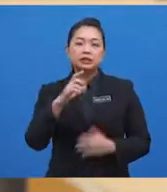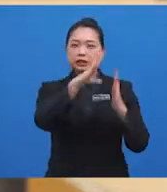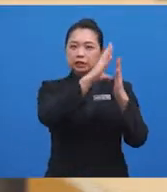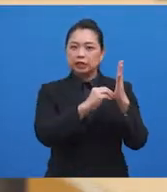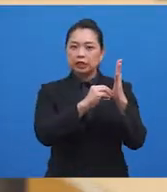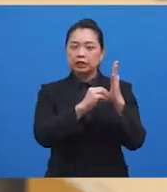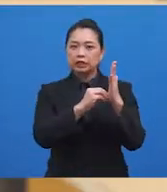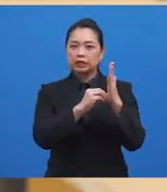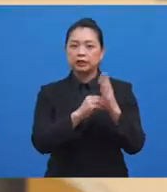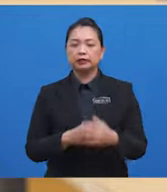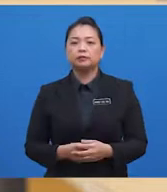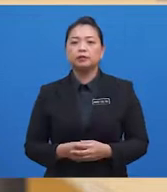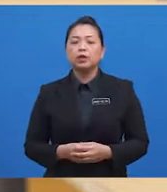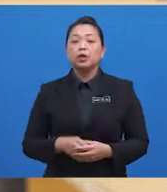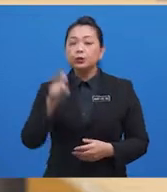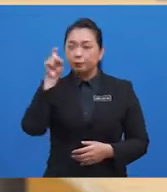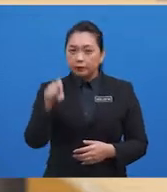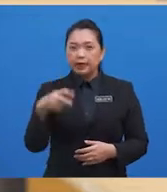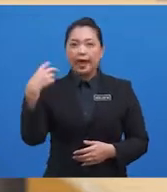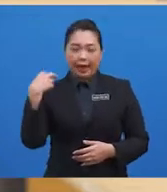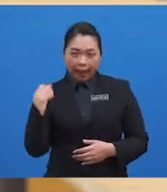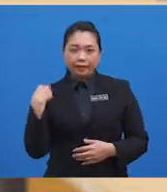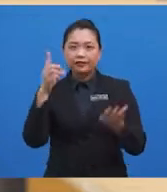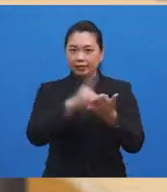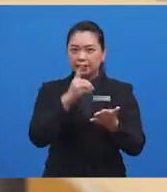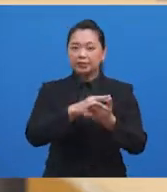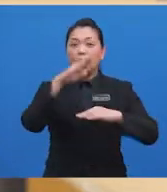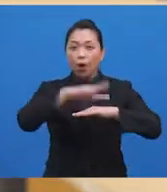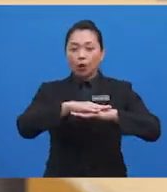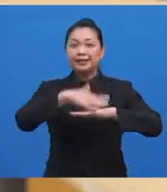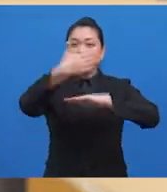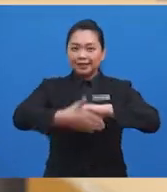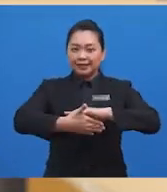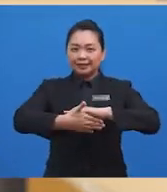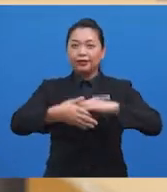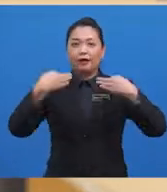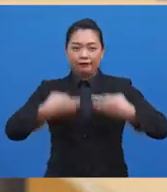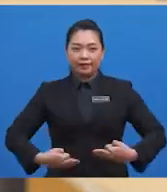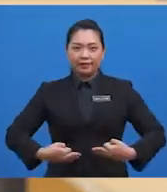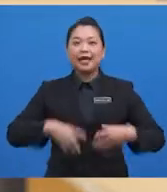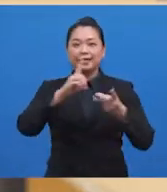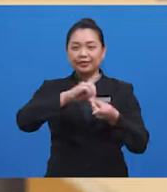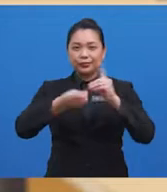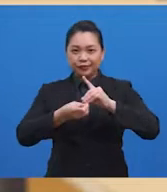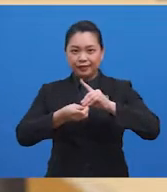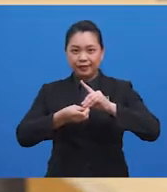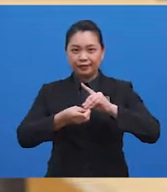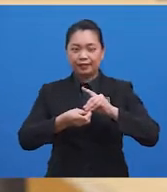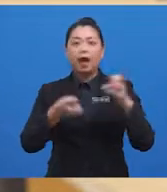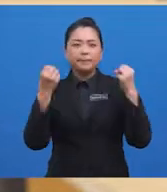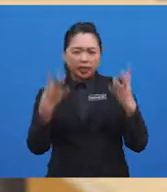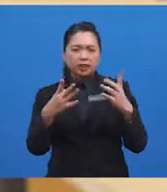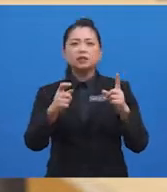readers may need to have a dictionary on the side, physically or digitally, as there are a number of medical